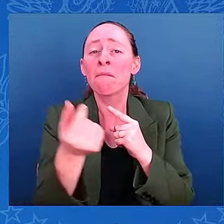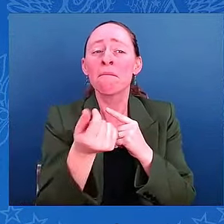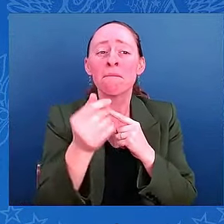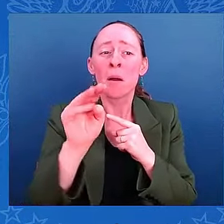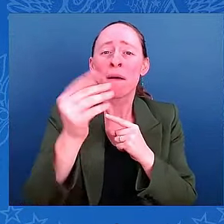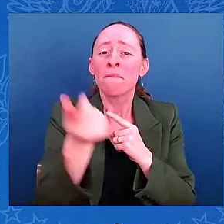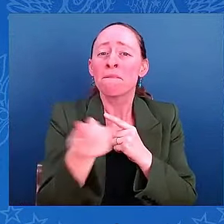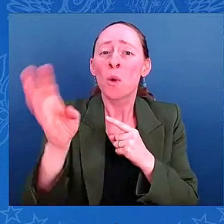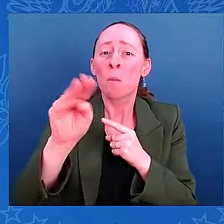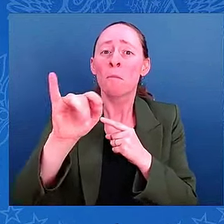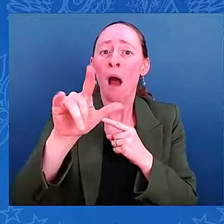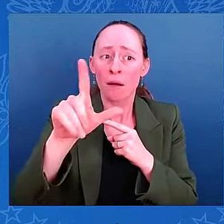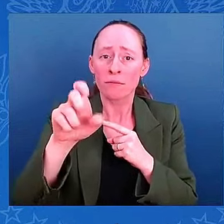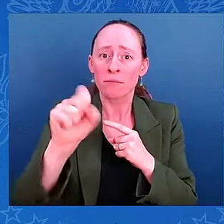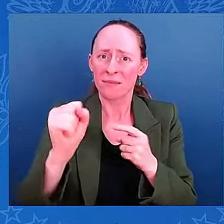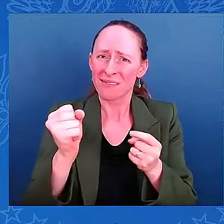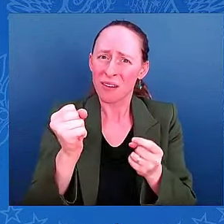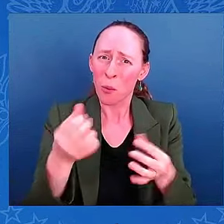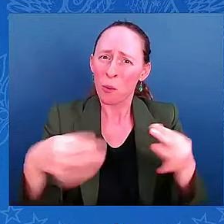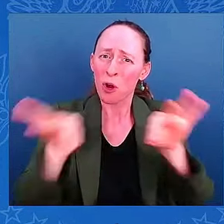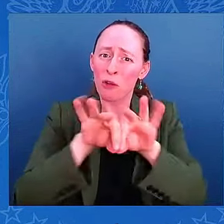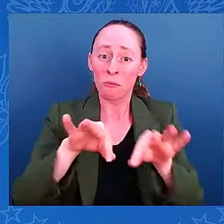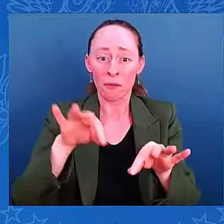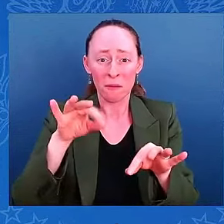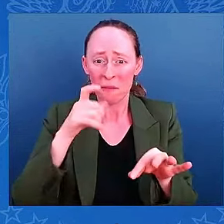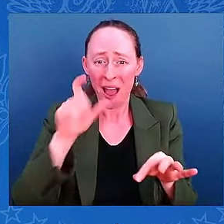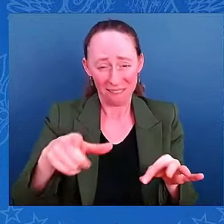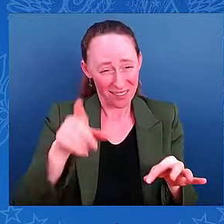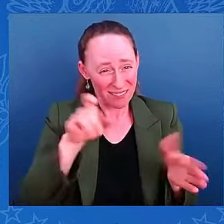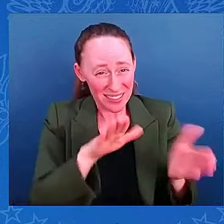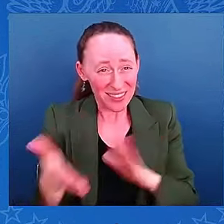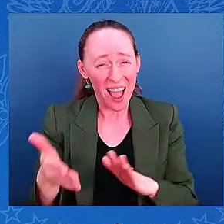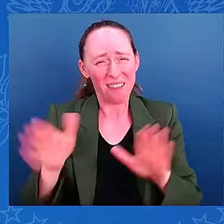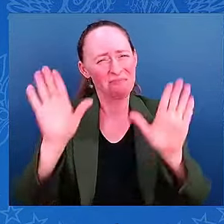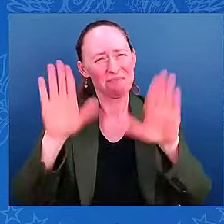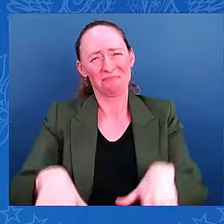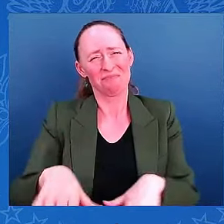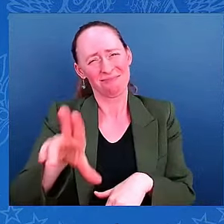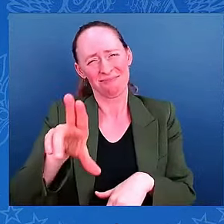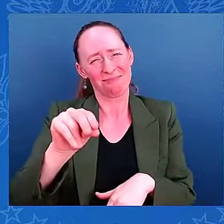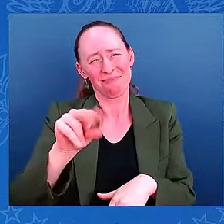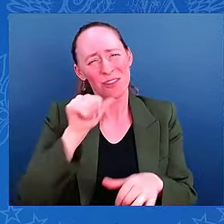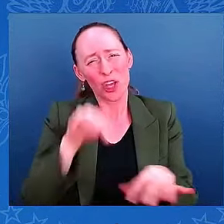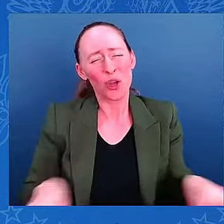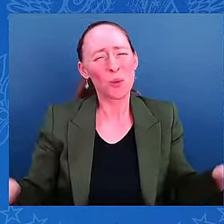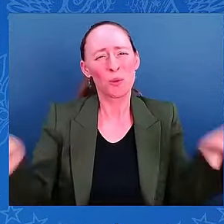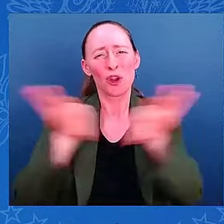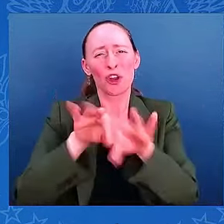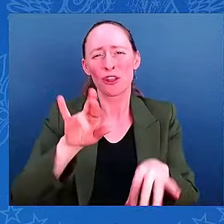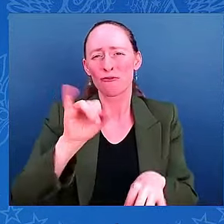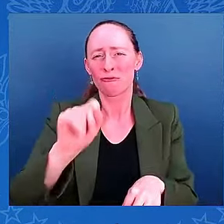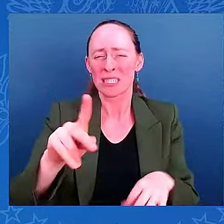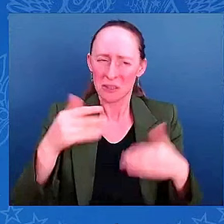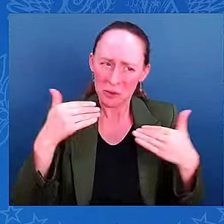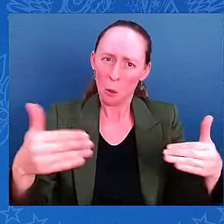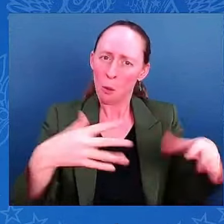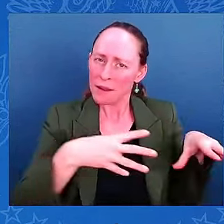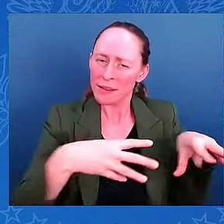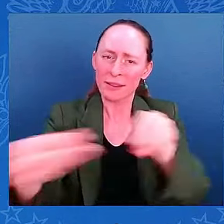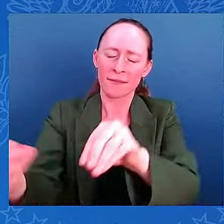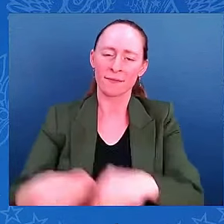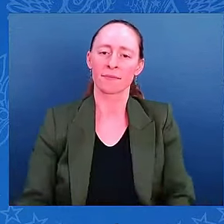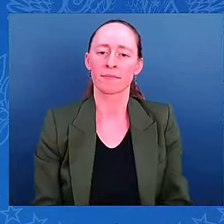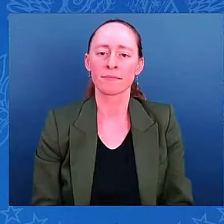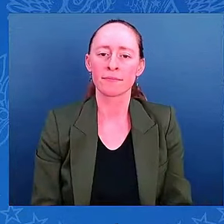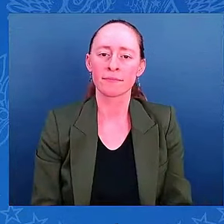life as a result of this storm. So in short, Mr. President and Madam Vice President, I assure you we are taking this storm extremely seriously.